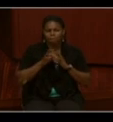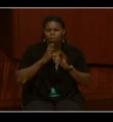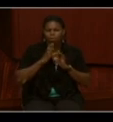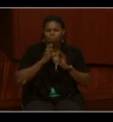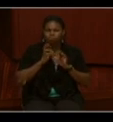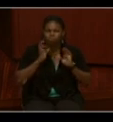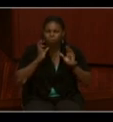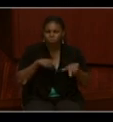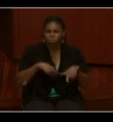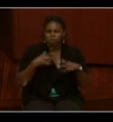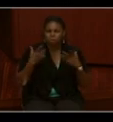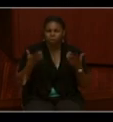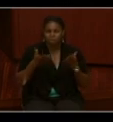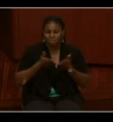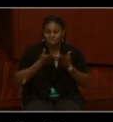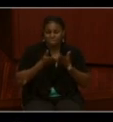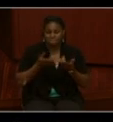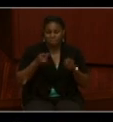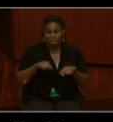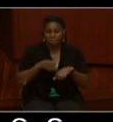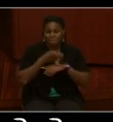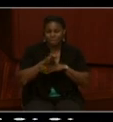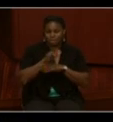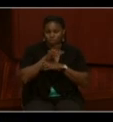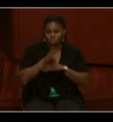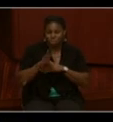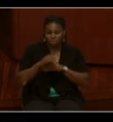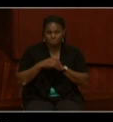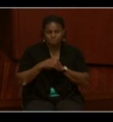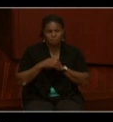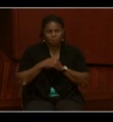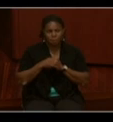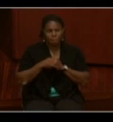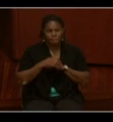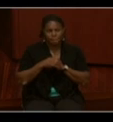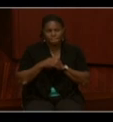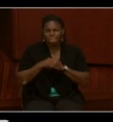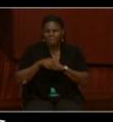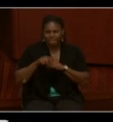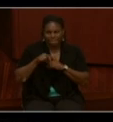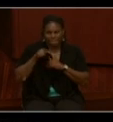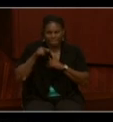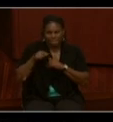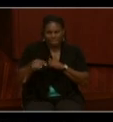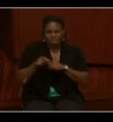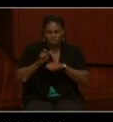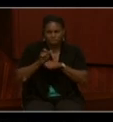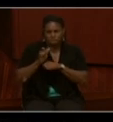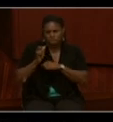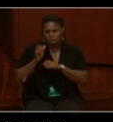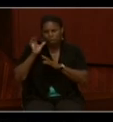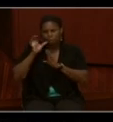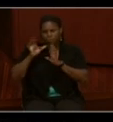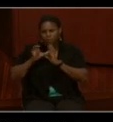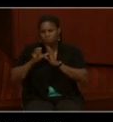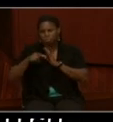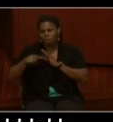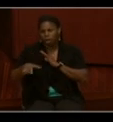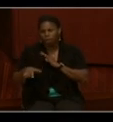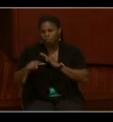commissioning of the ship, which happened in 1936. And here actually is a vessel, a photograph of the vessel